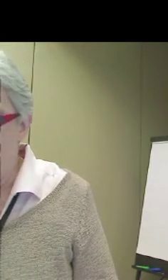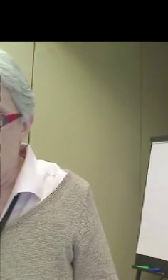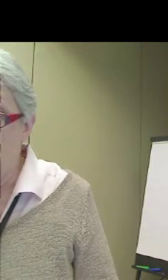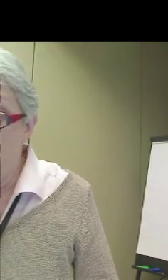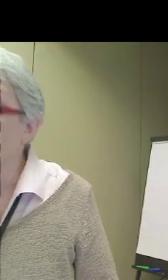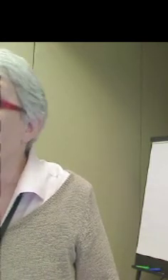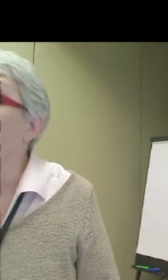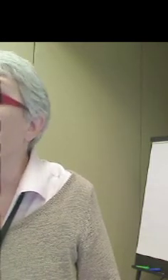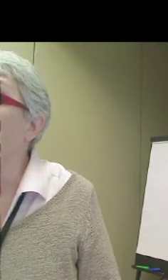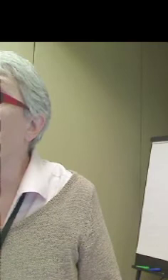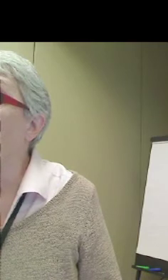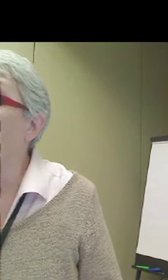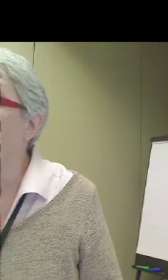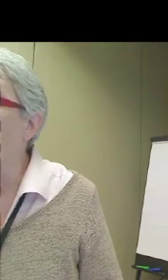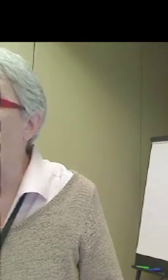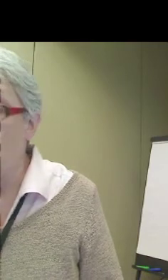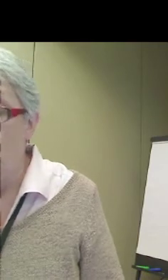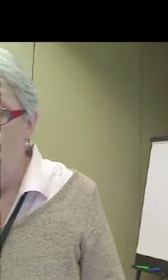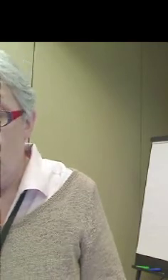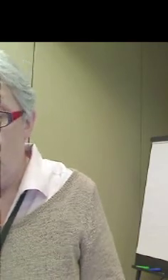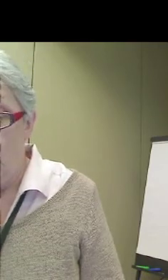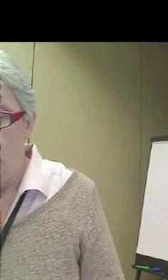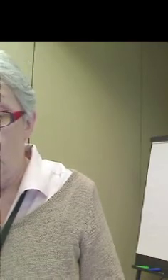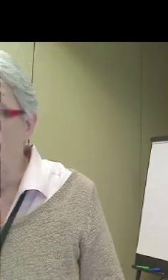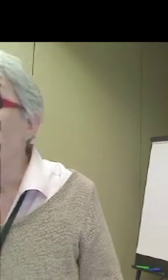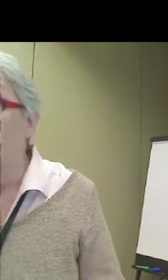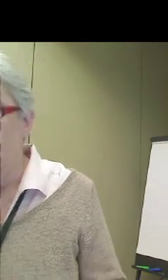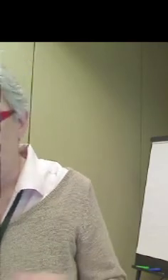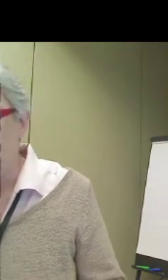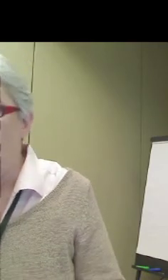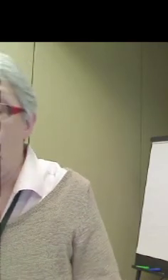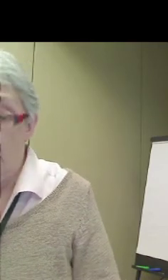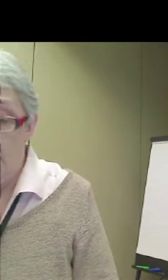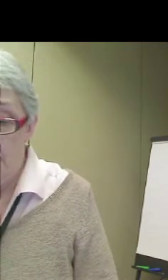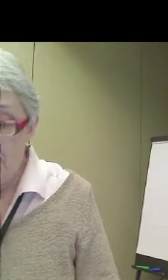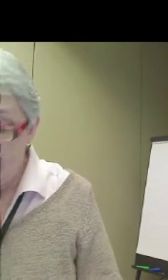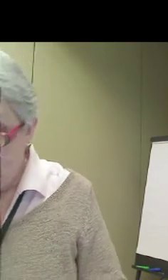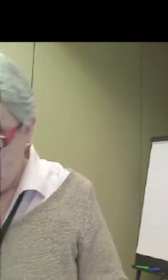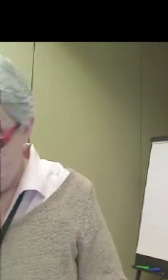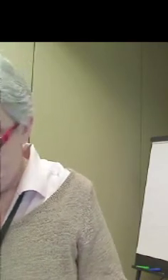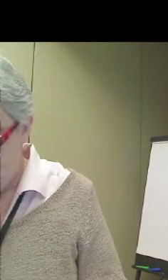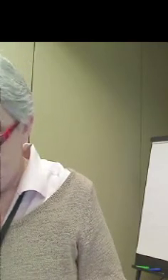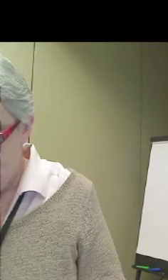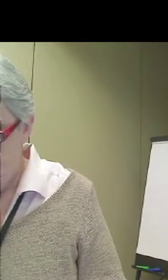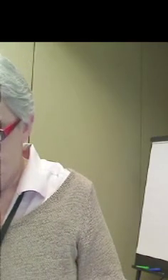so we branched out into an online program called Art Signs Online.